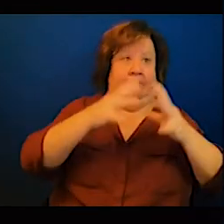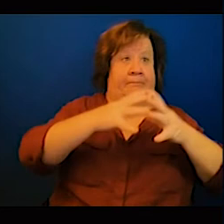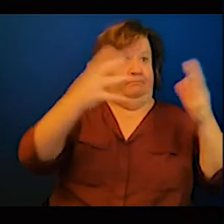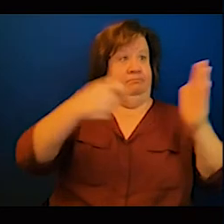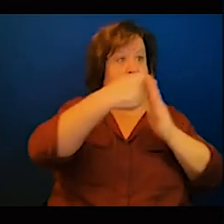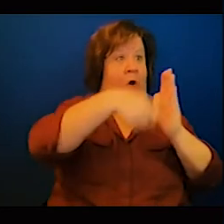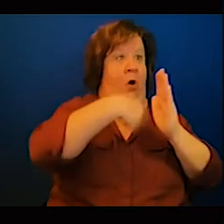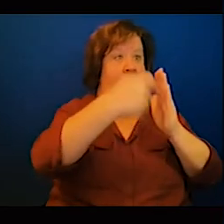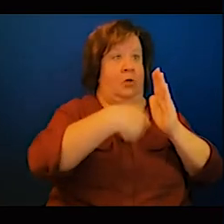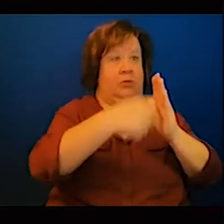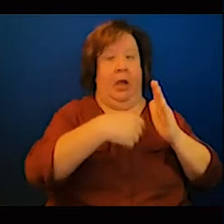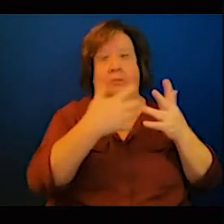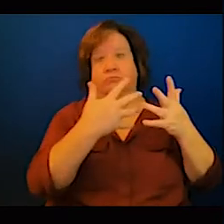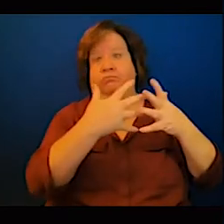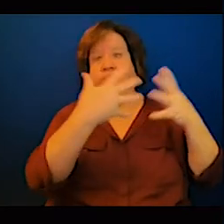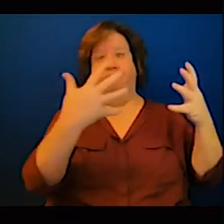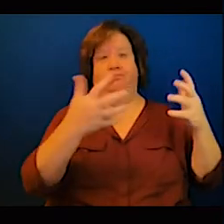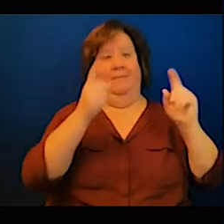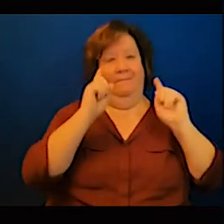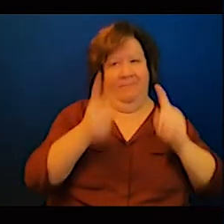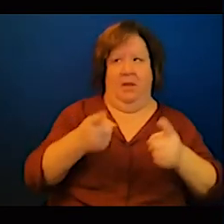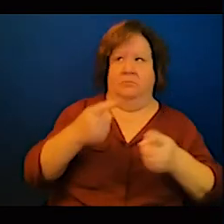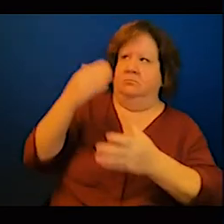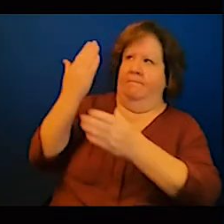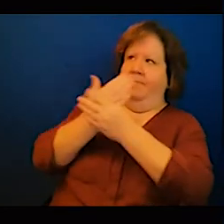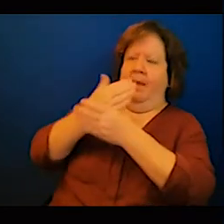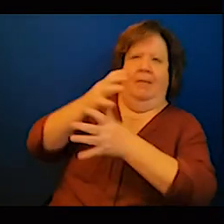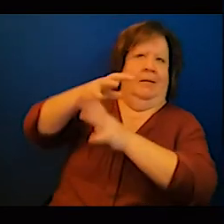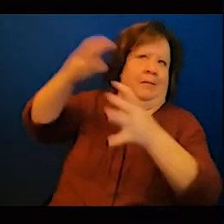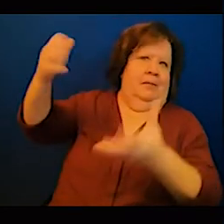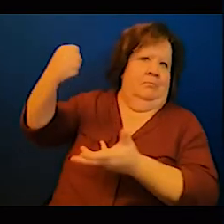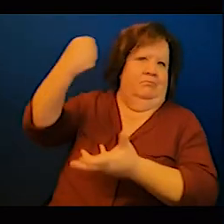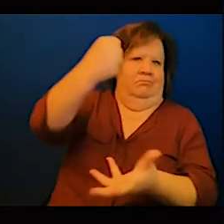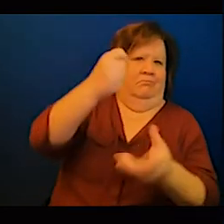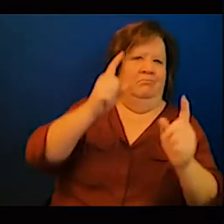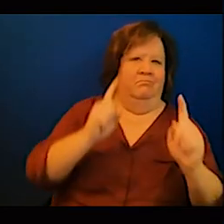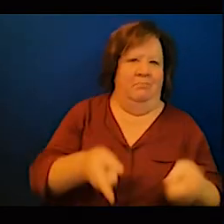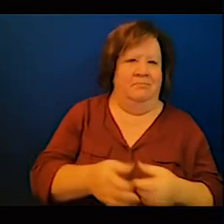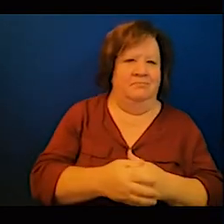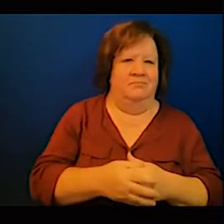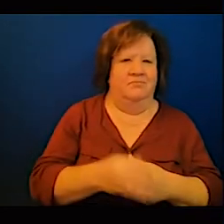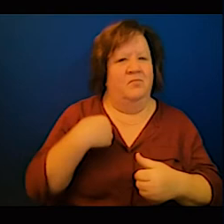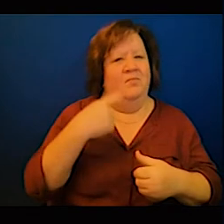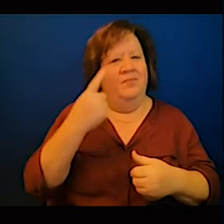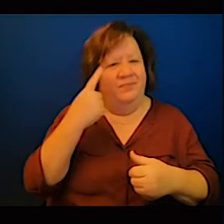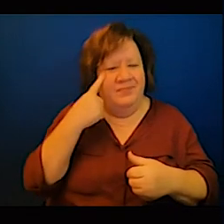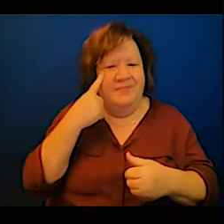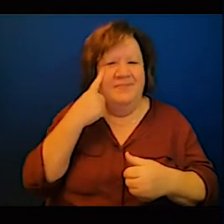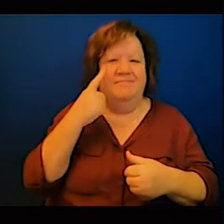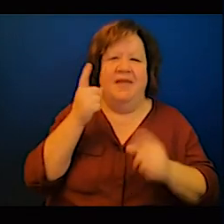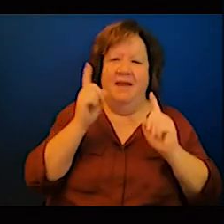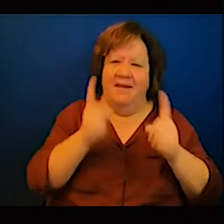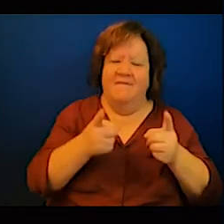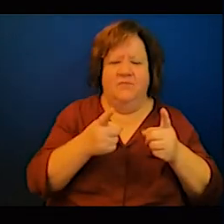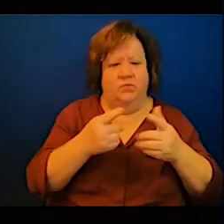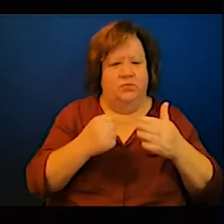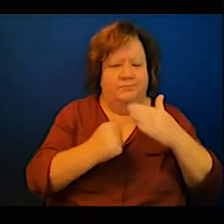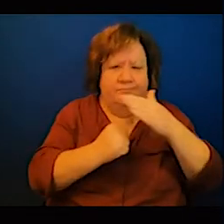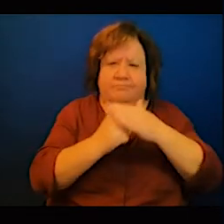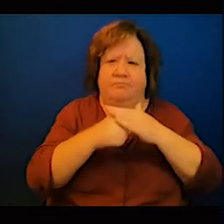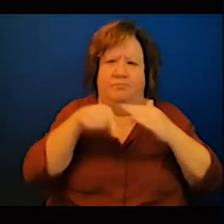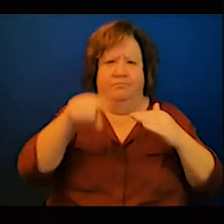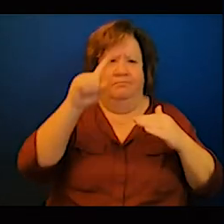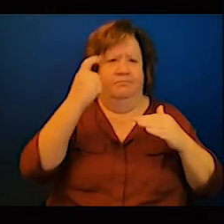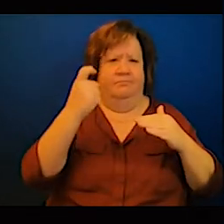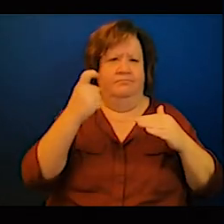arrangements and then support the establishment of microfinancing institutions